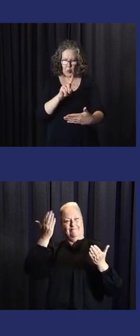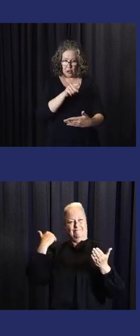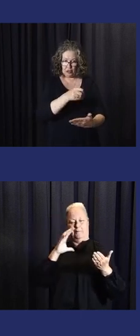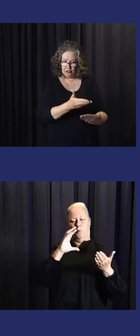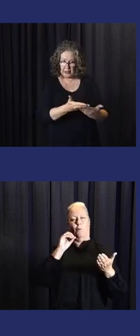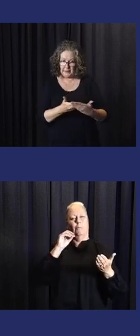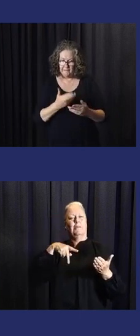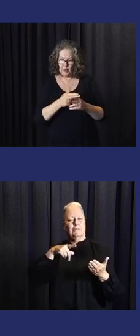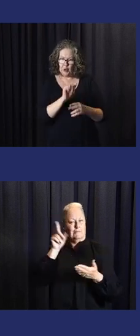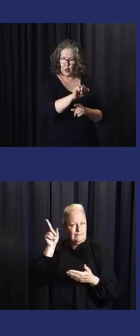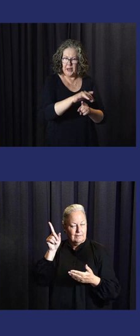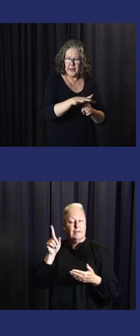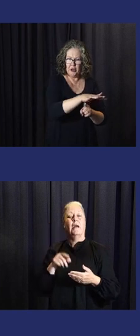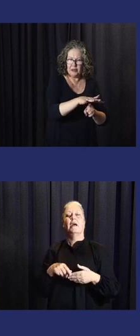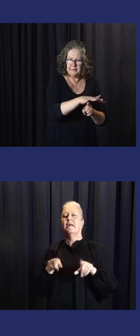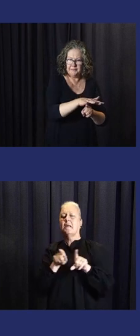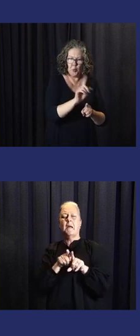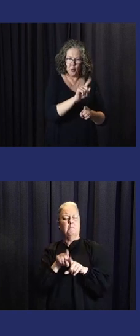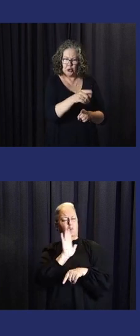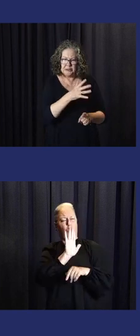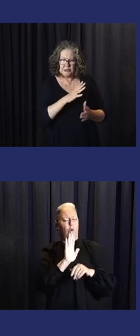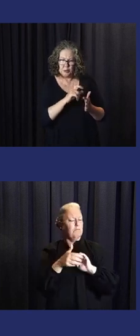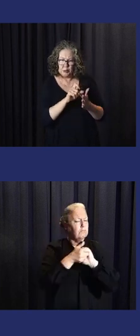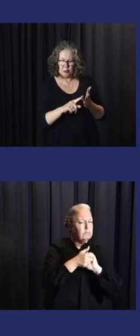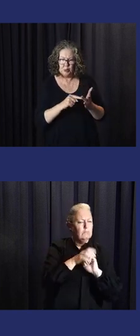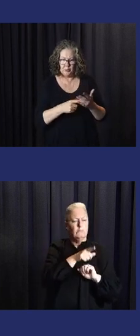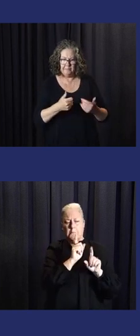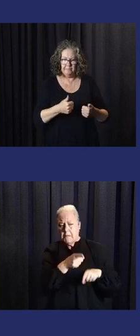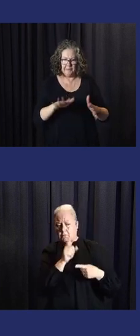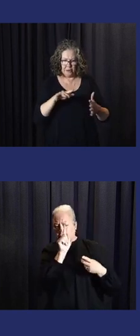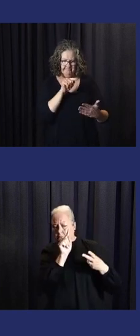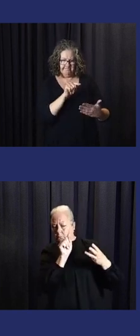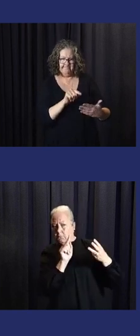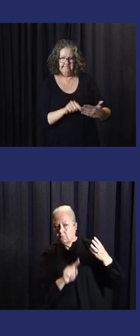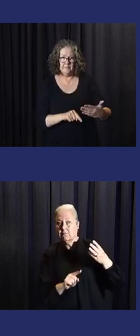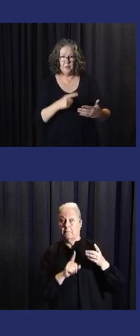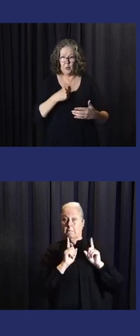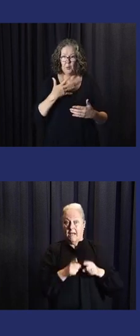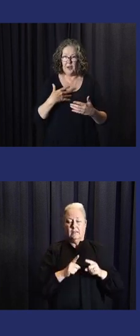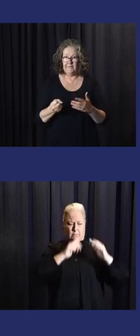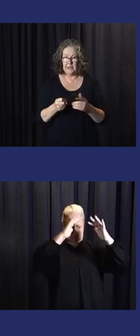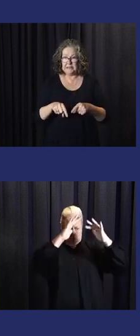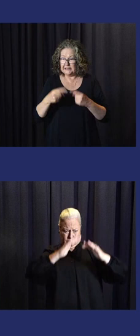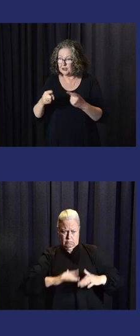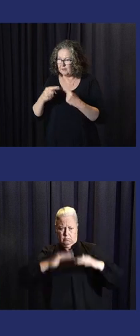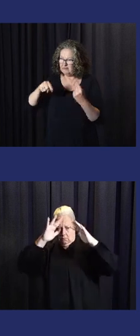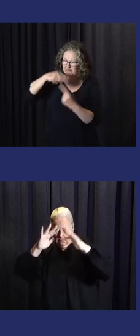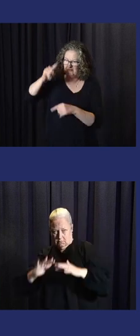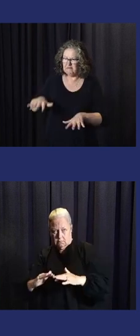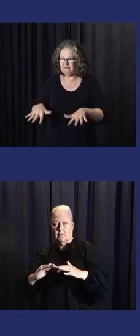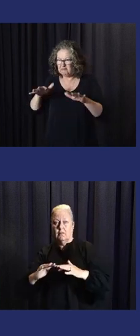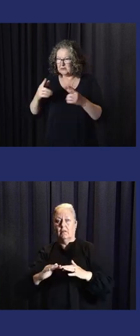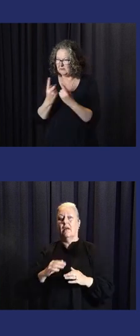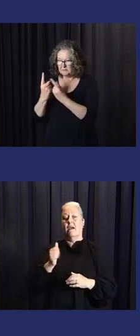by COP27, to really indicate what are your recommendations for your pillar, and what needs to be done to complete